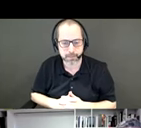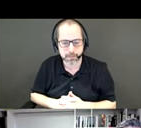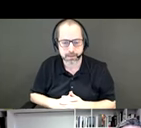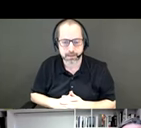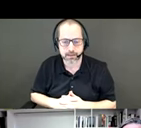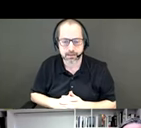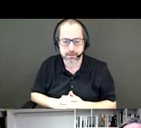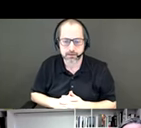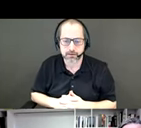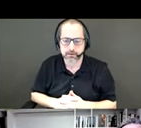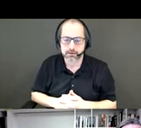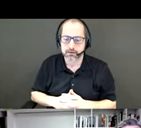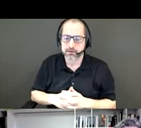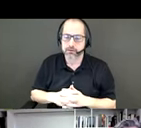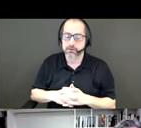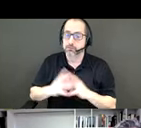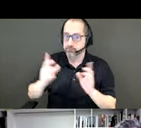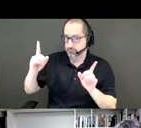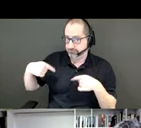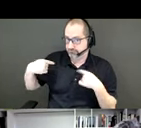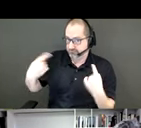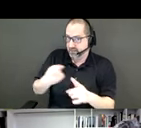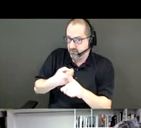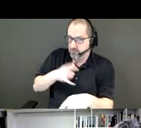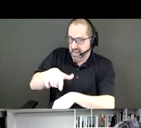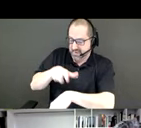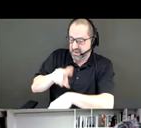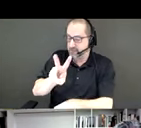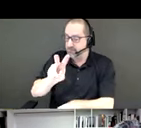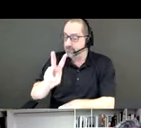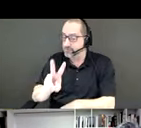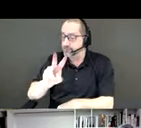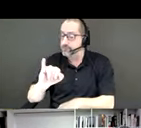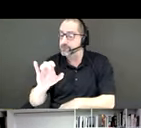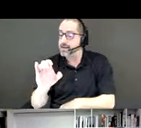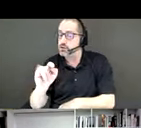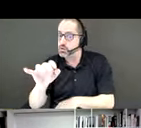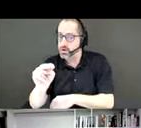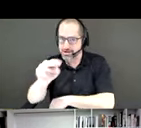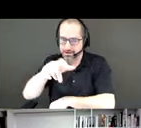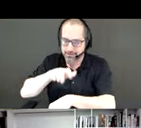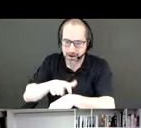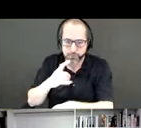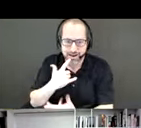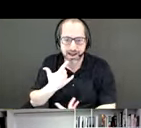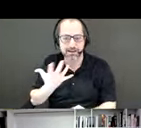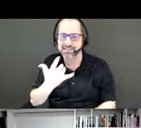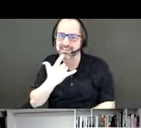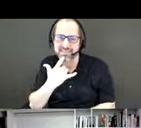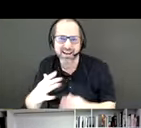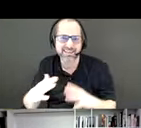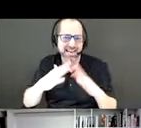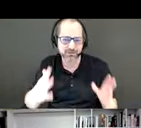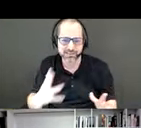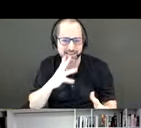Since Victorian era, we had glass houses which kind of cocooned and celebrated the exotic from elsewhere.